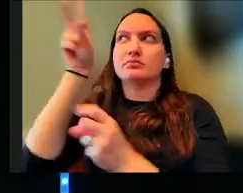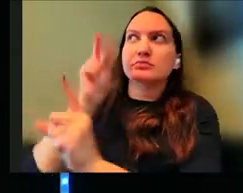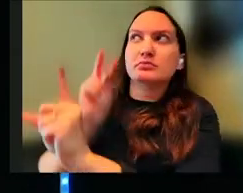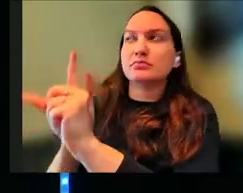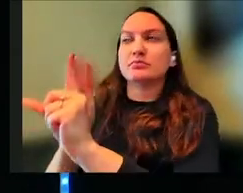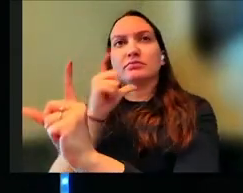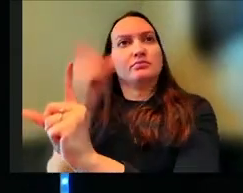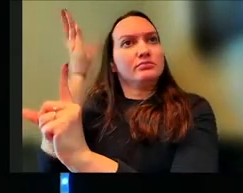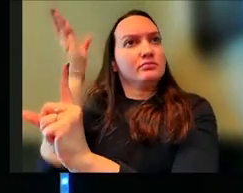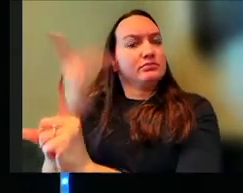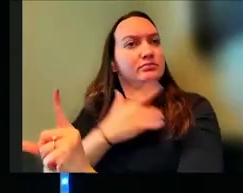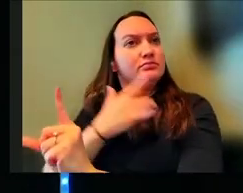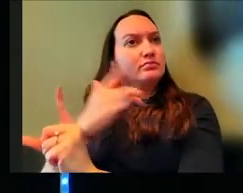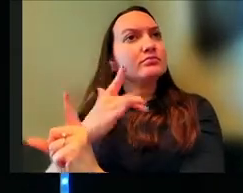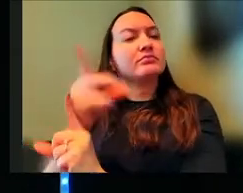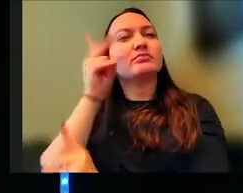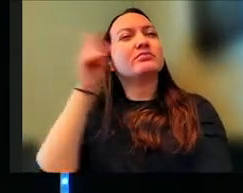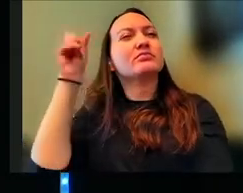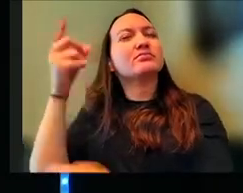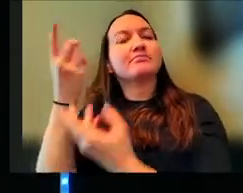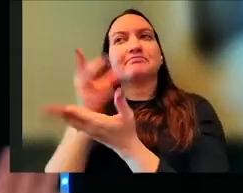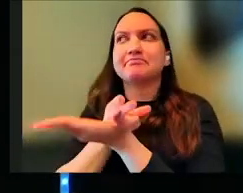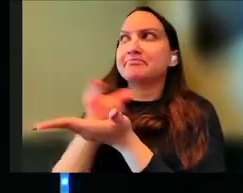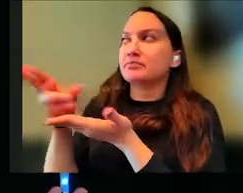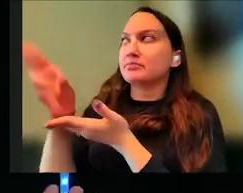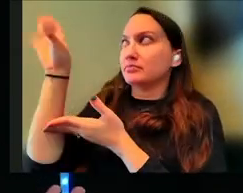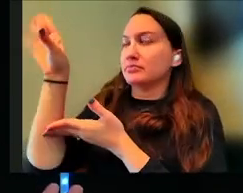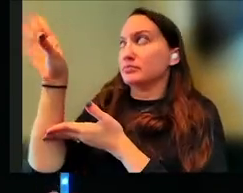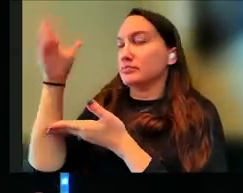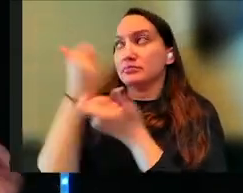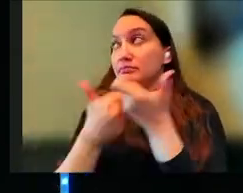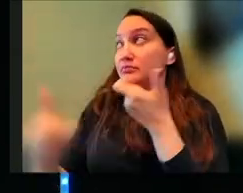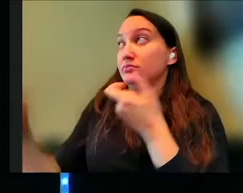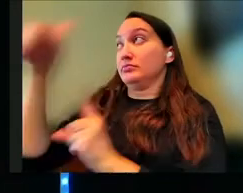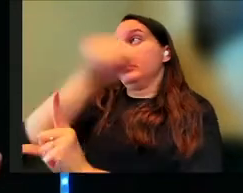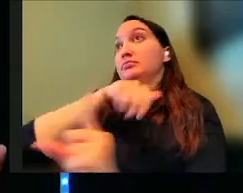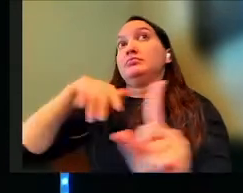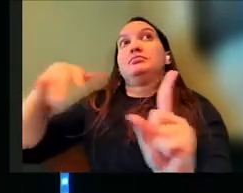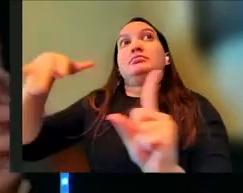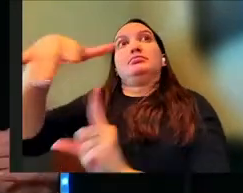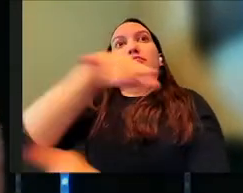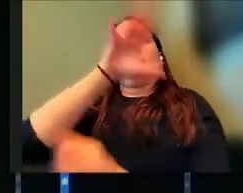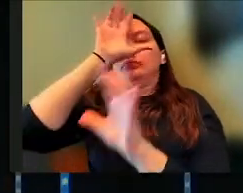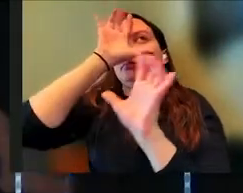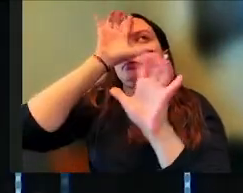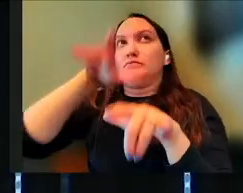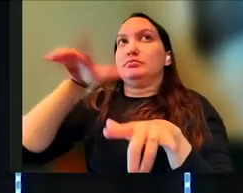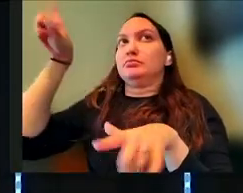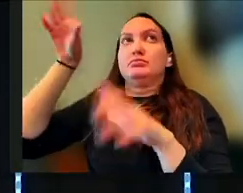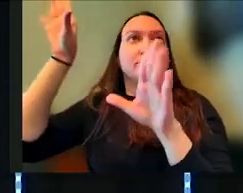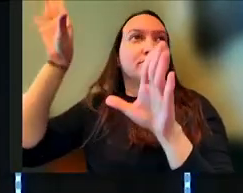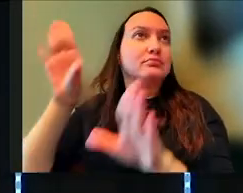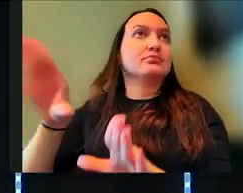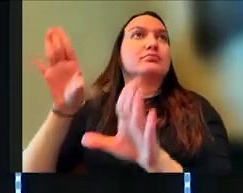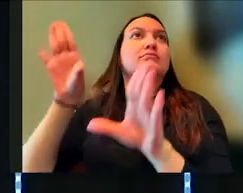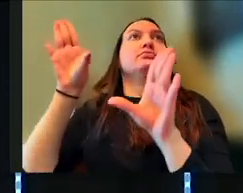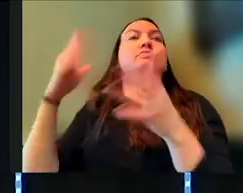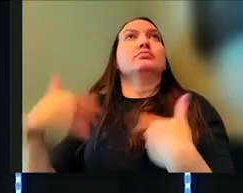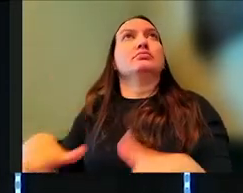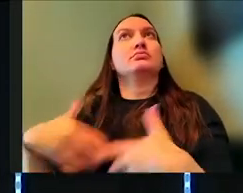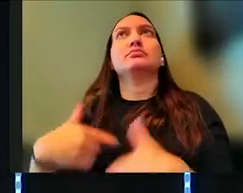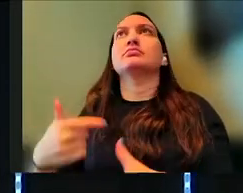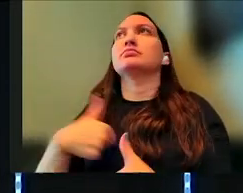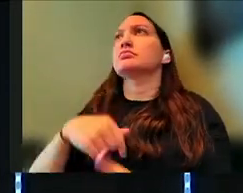is, to look at him as sovereign and say, God, you are over all, in all of you, God. You are awesome. You are amazing, and I